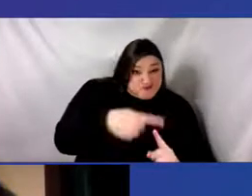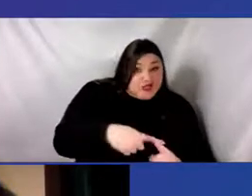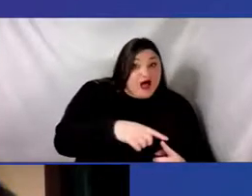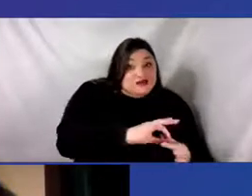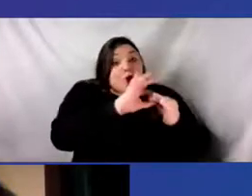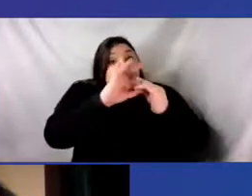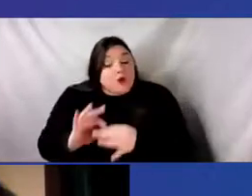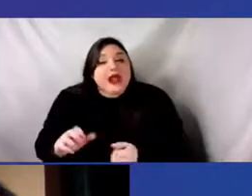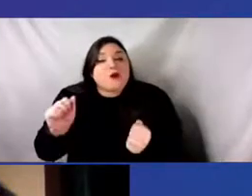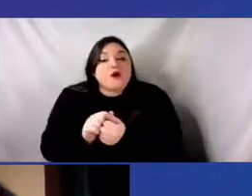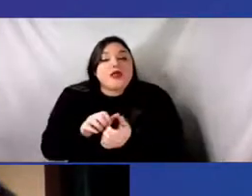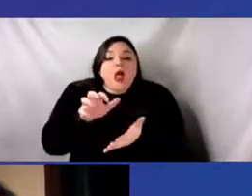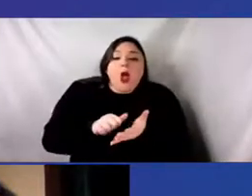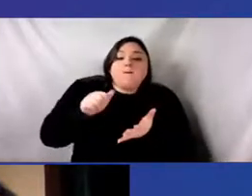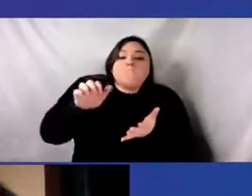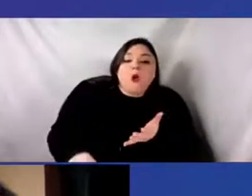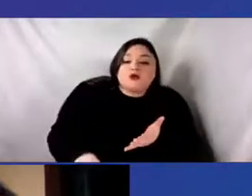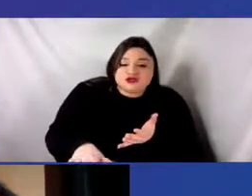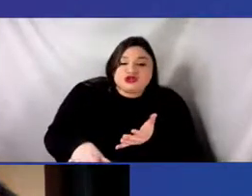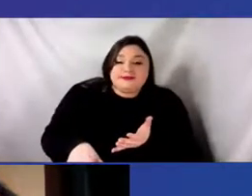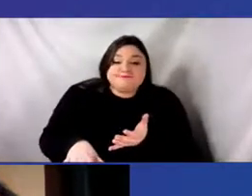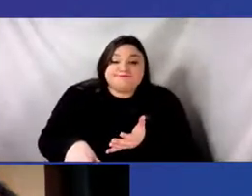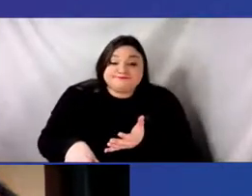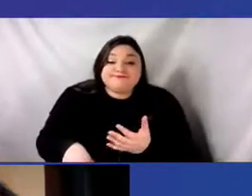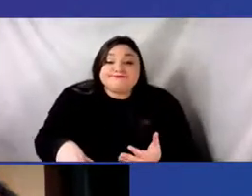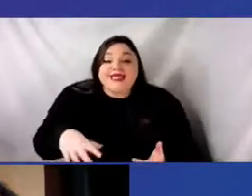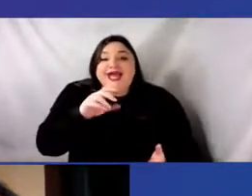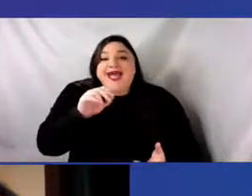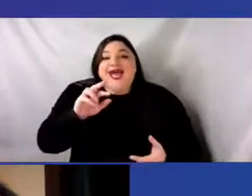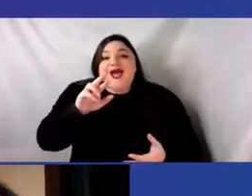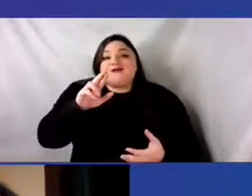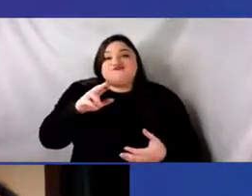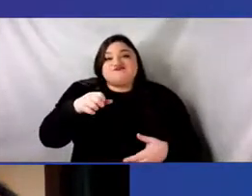thinking about decency and, and support.